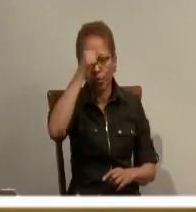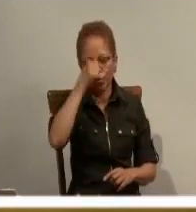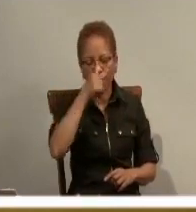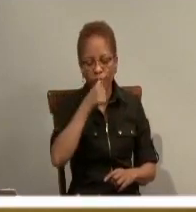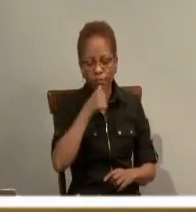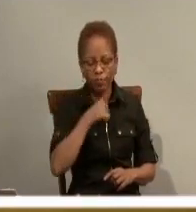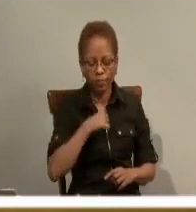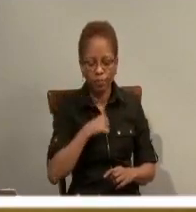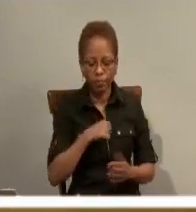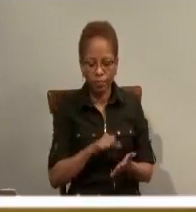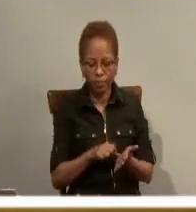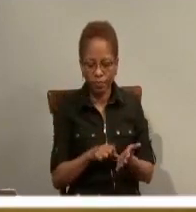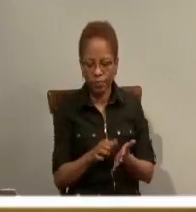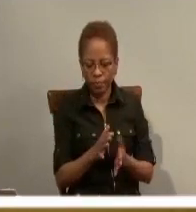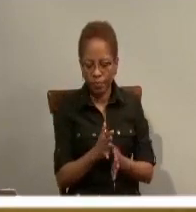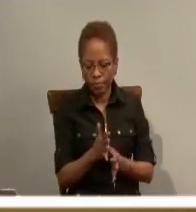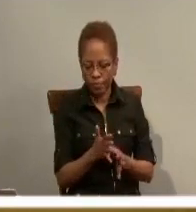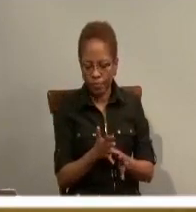Lord.